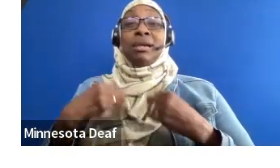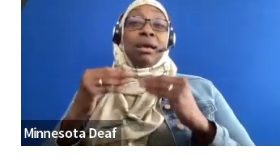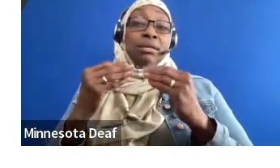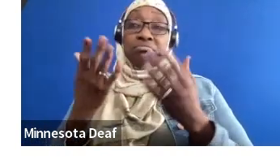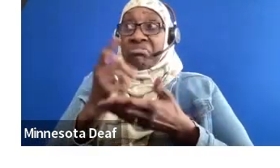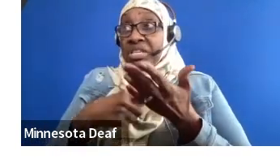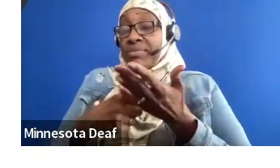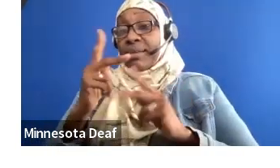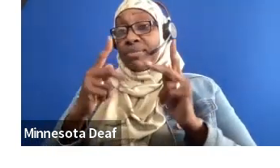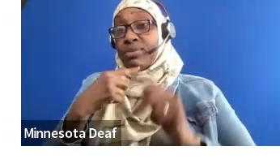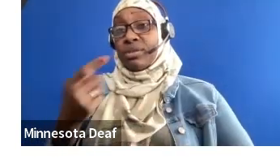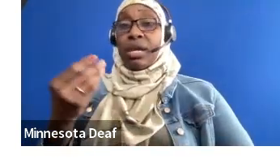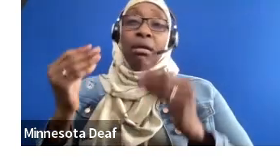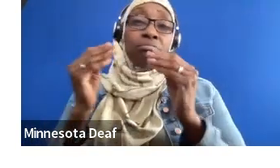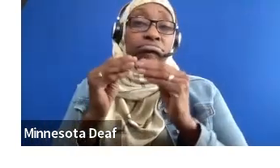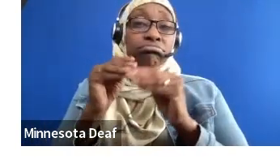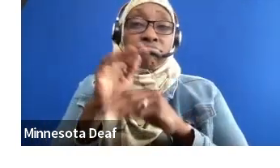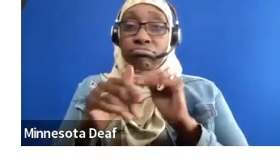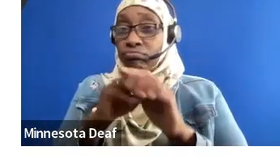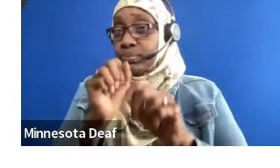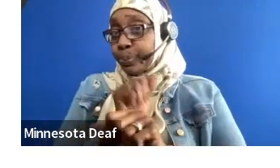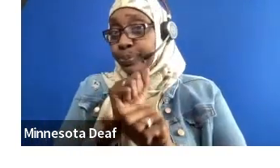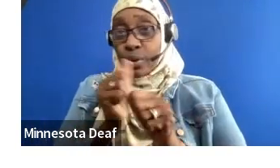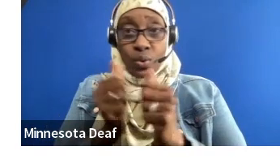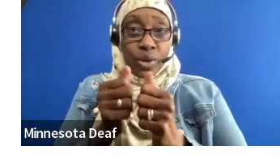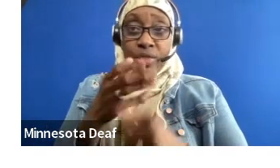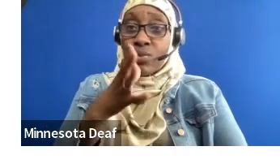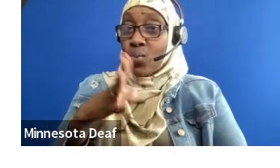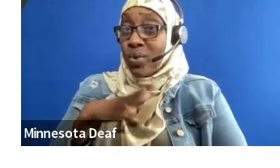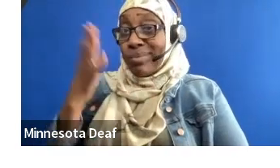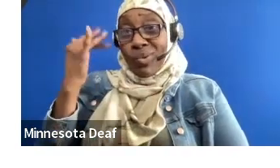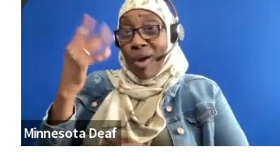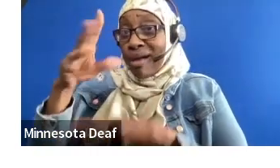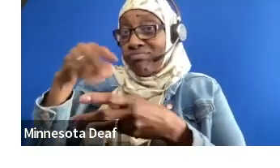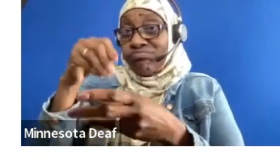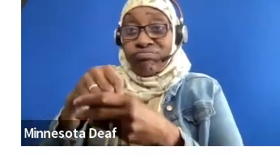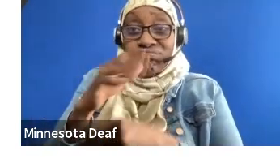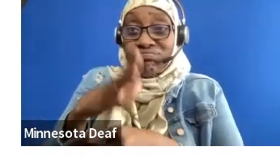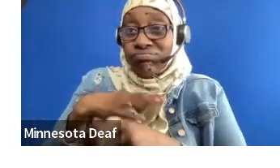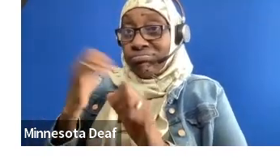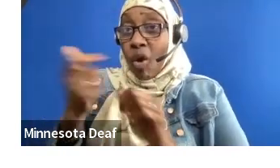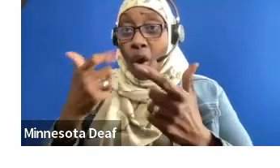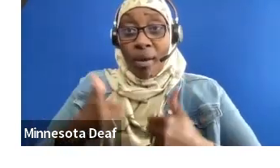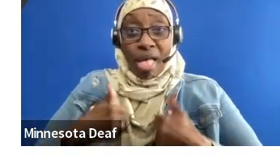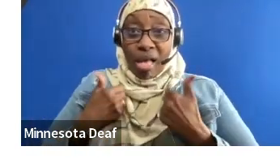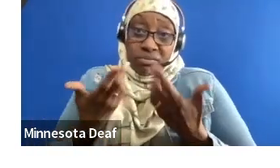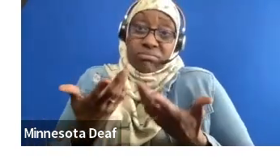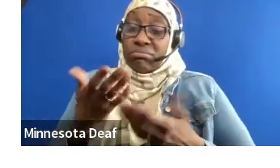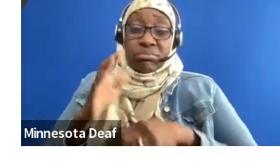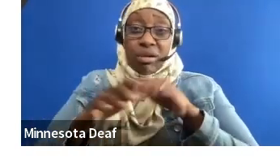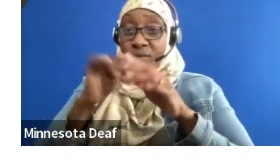women a lot of my life. I'm just more comfortable with that. So we really, as much information as they give us, we try to match based on their fits.